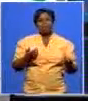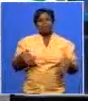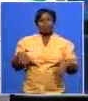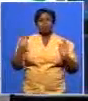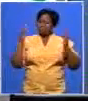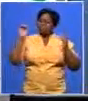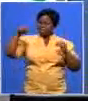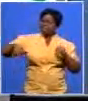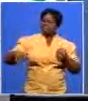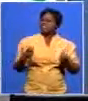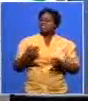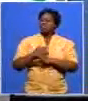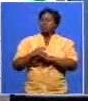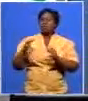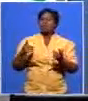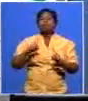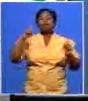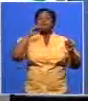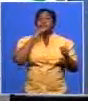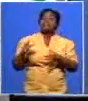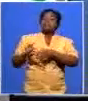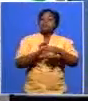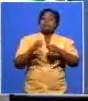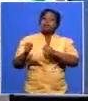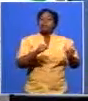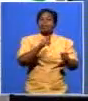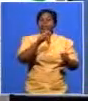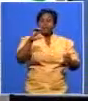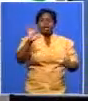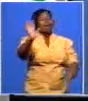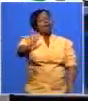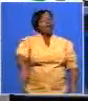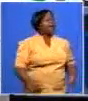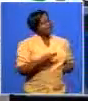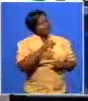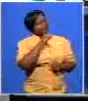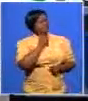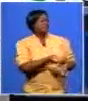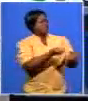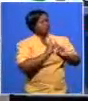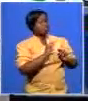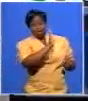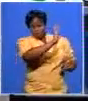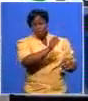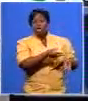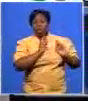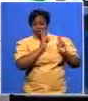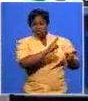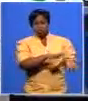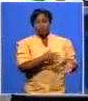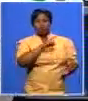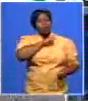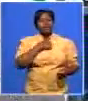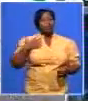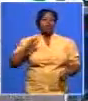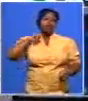but then but you see they're not caterers of the anc because i need you to please get back to my question because i'm watching that because he mustn't spread lies and nonsense